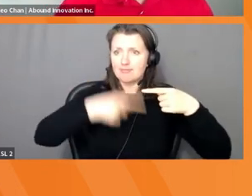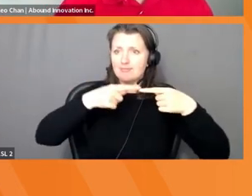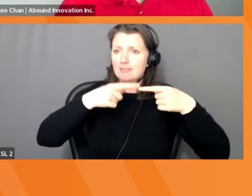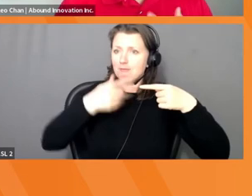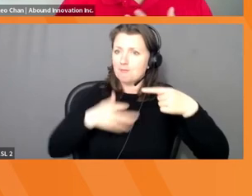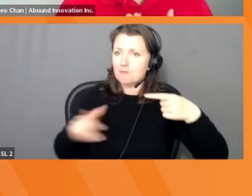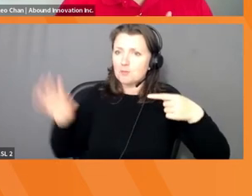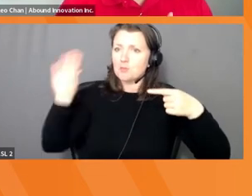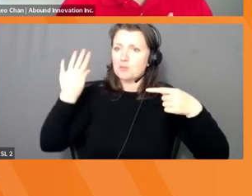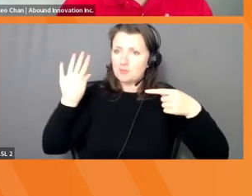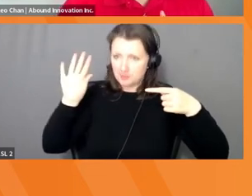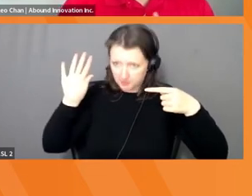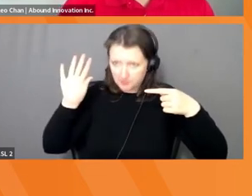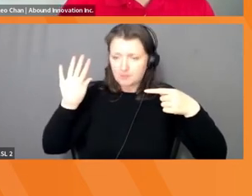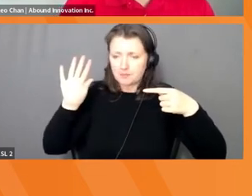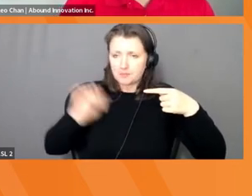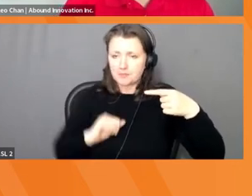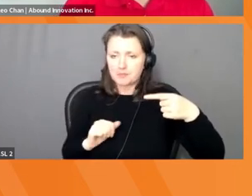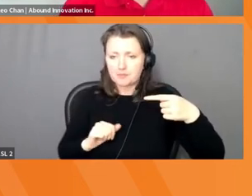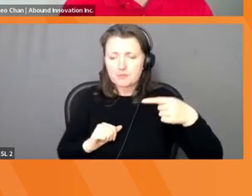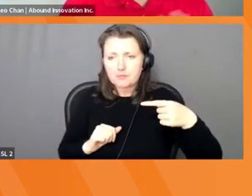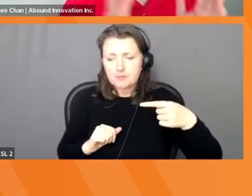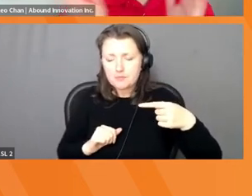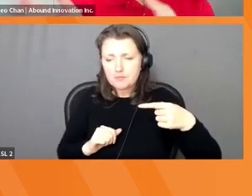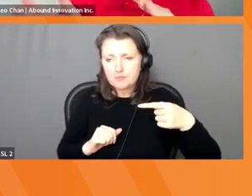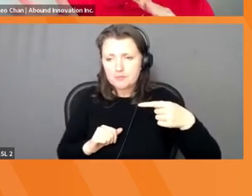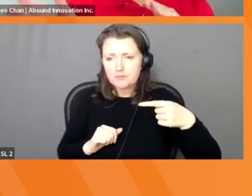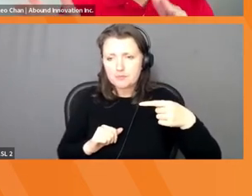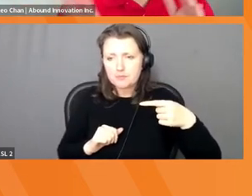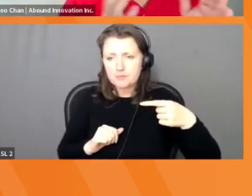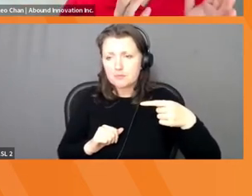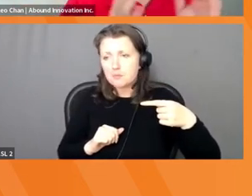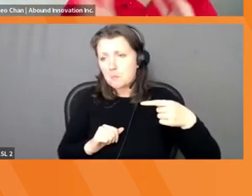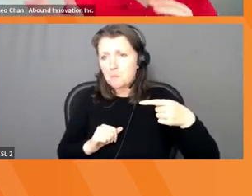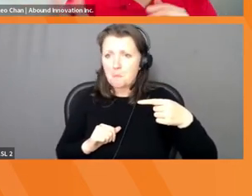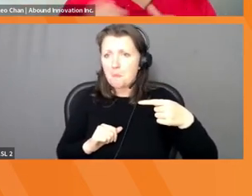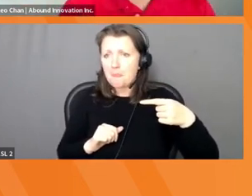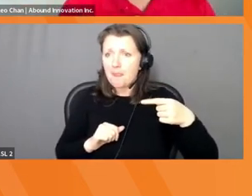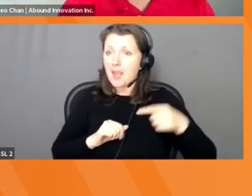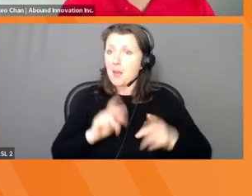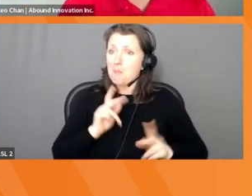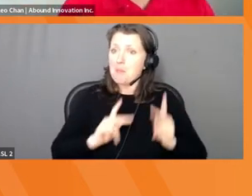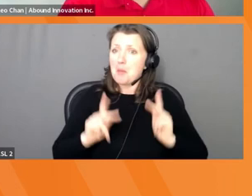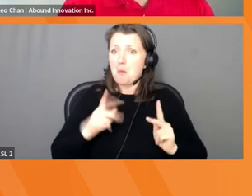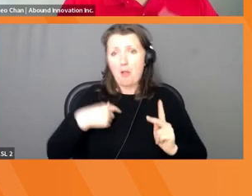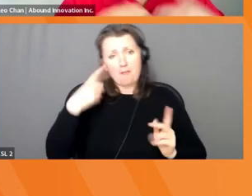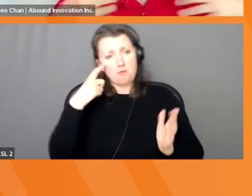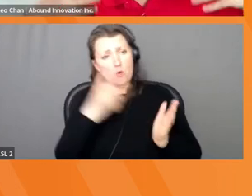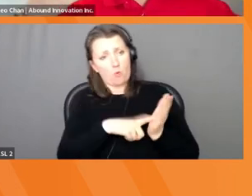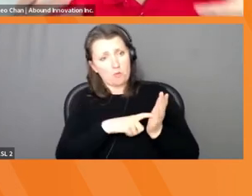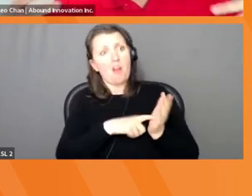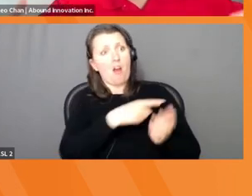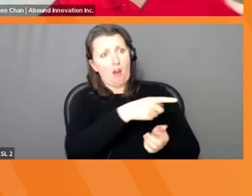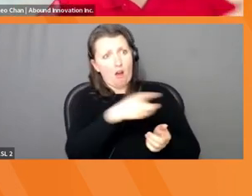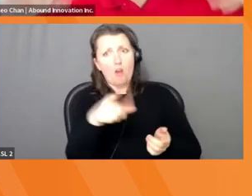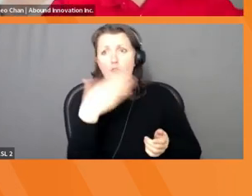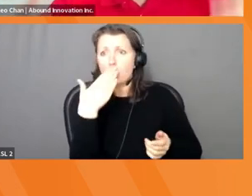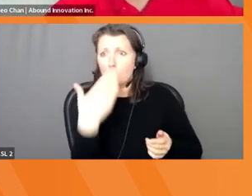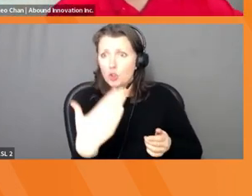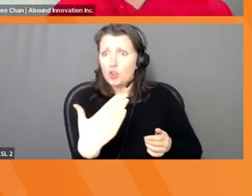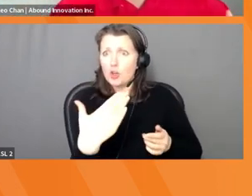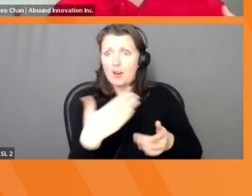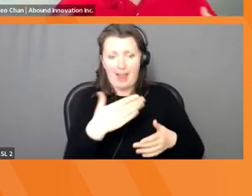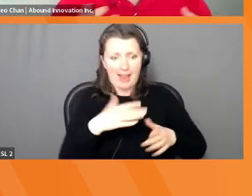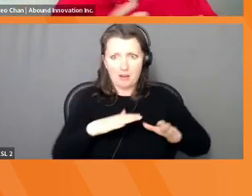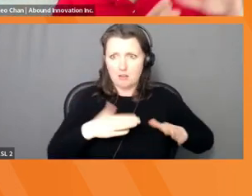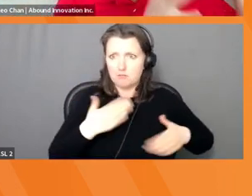people I find don't have really a problem with the back end of innovation, which is the test and implementation. We hire a lot of doers that know how to get